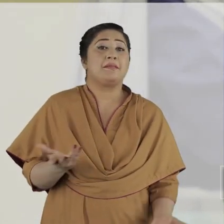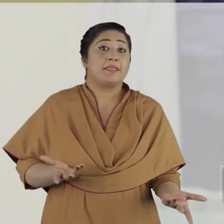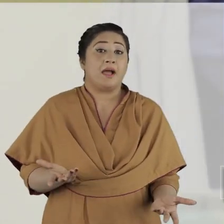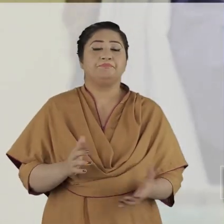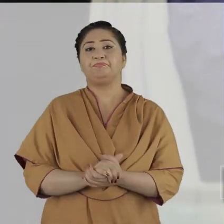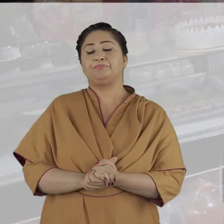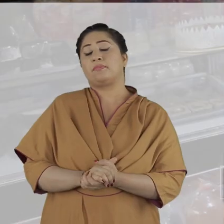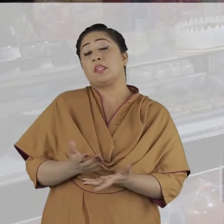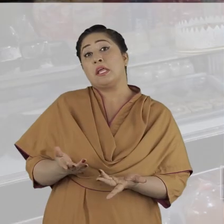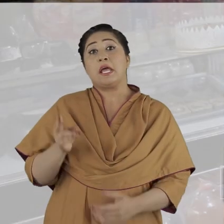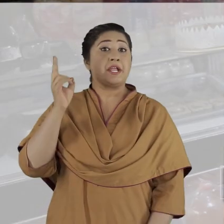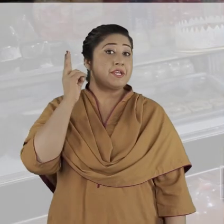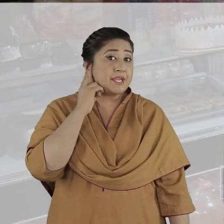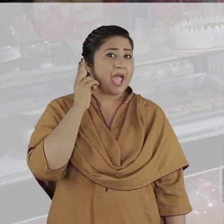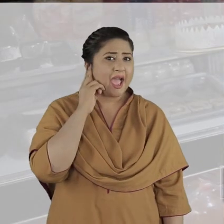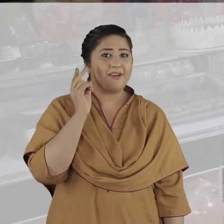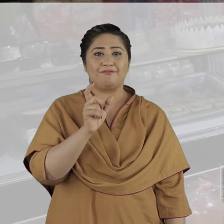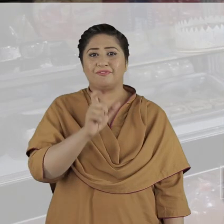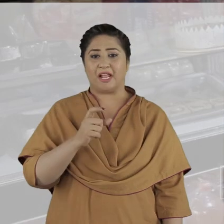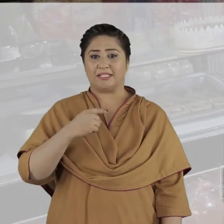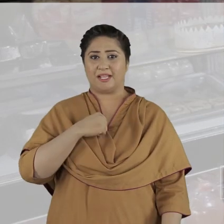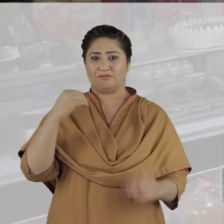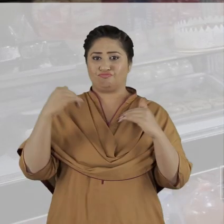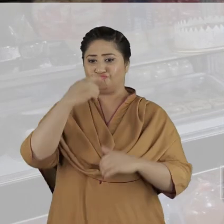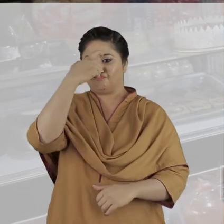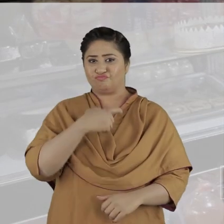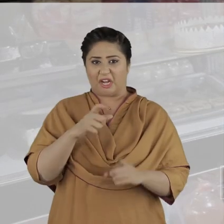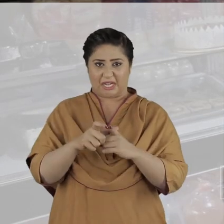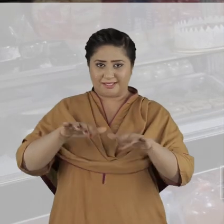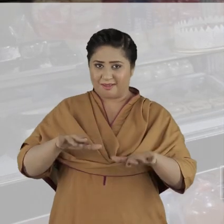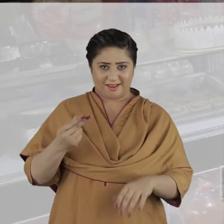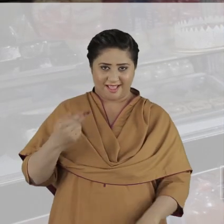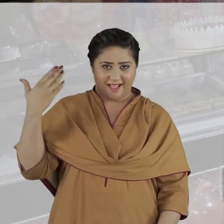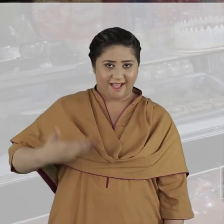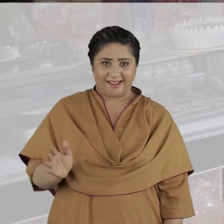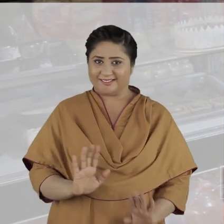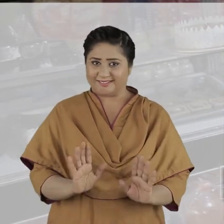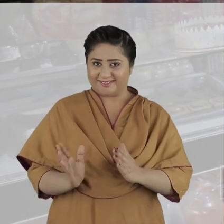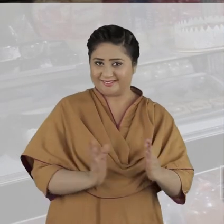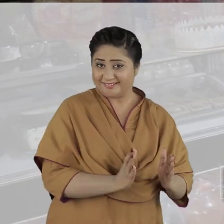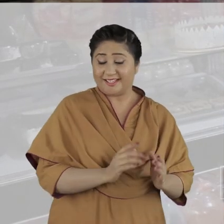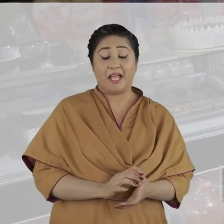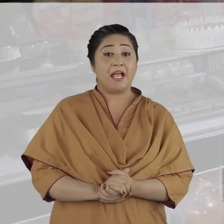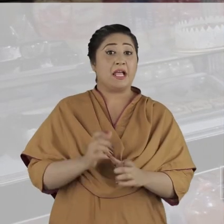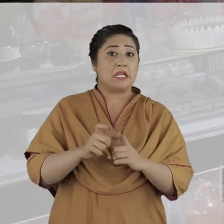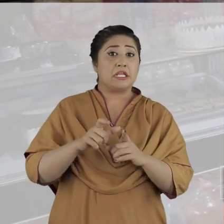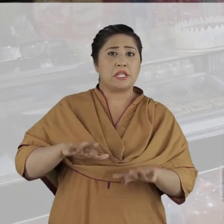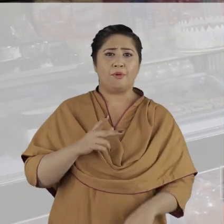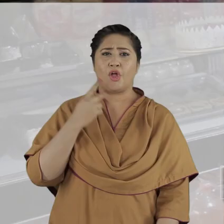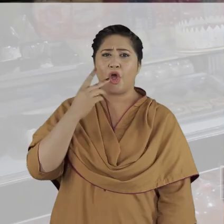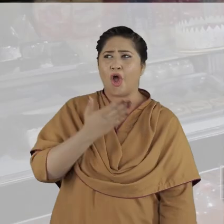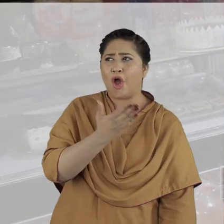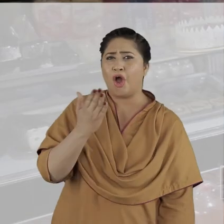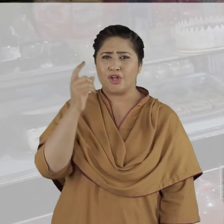deaf. That deafness is not in itself a disabling condition, but rather they are disabled